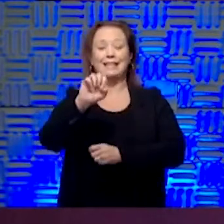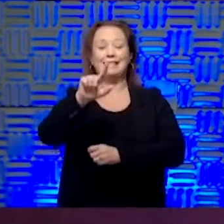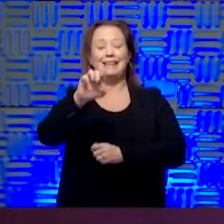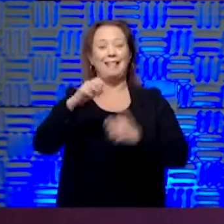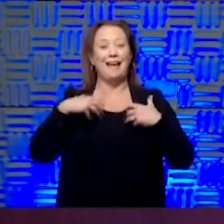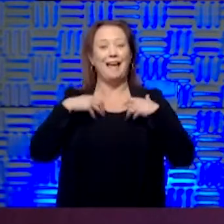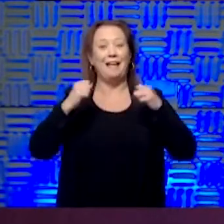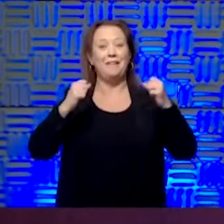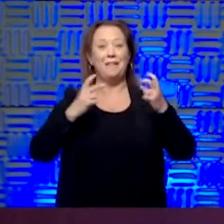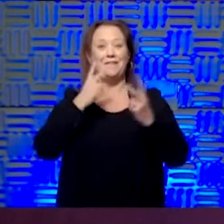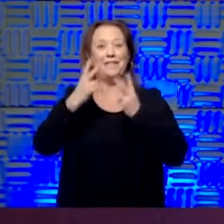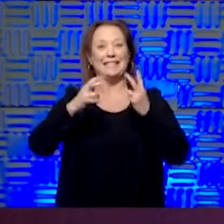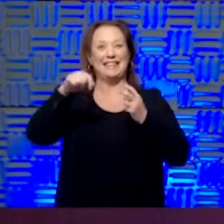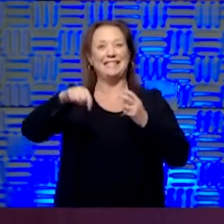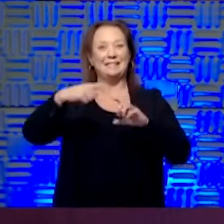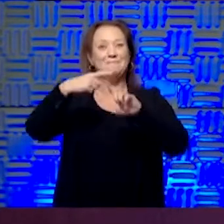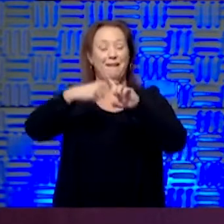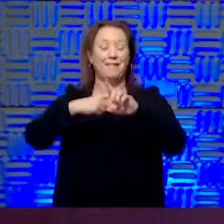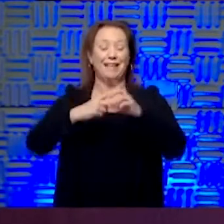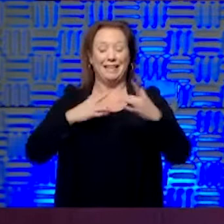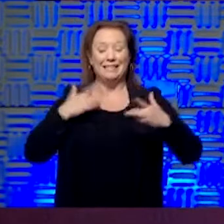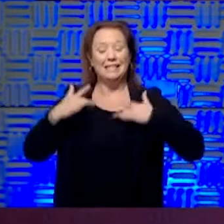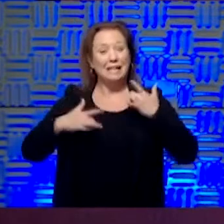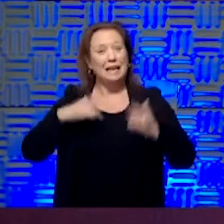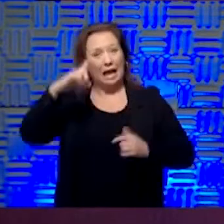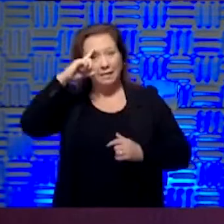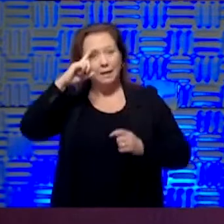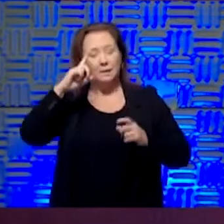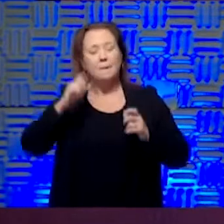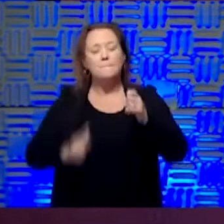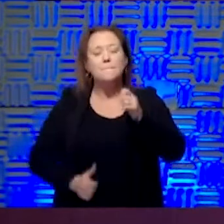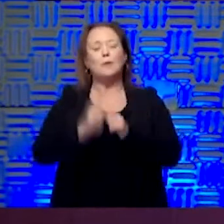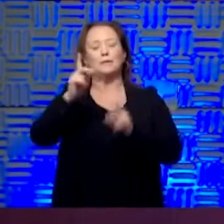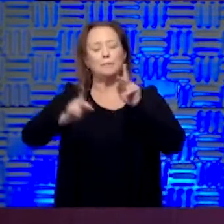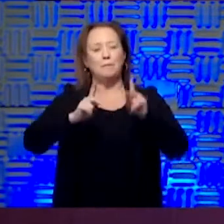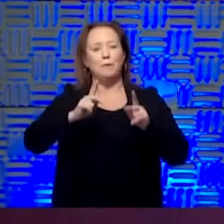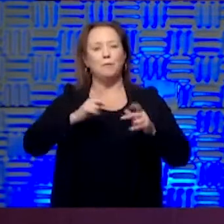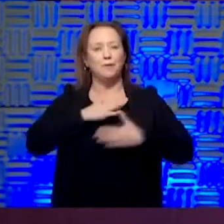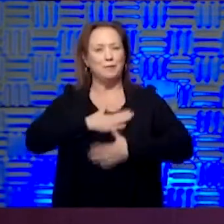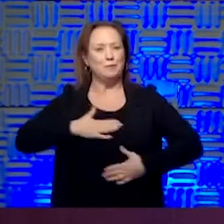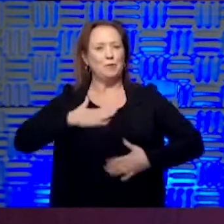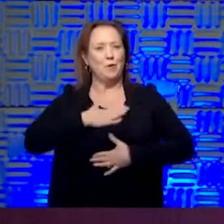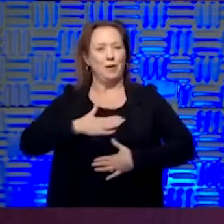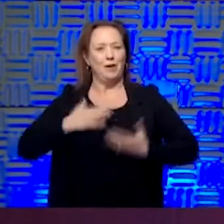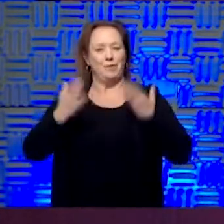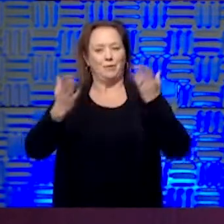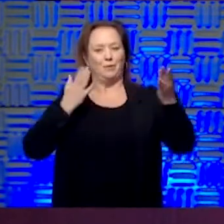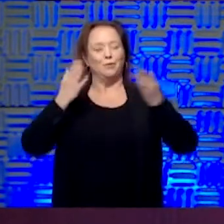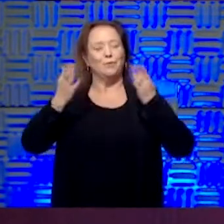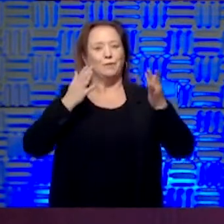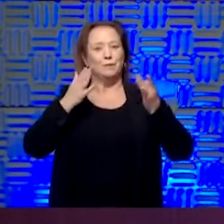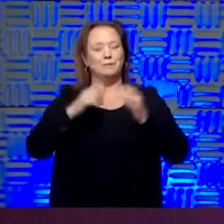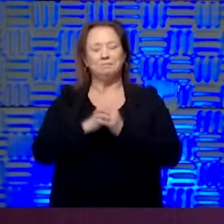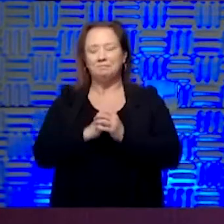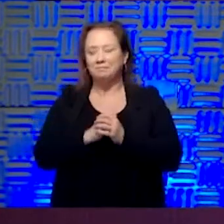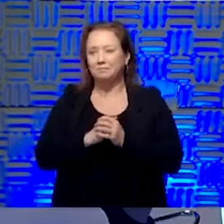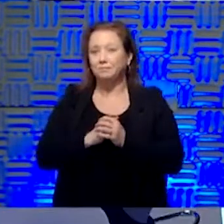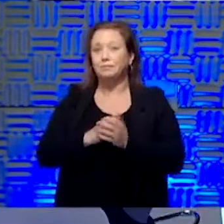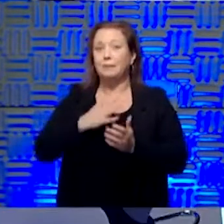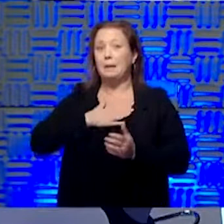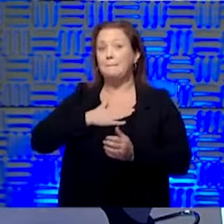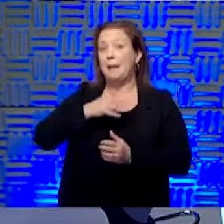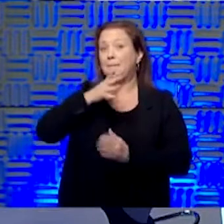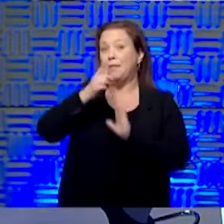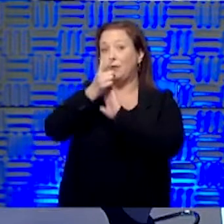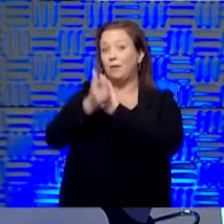he's pretty excited about it. And I think most people will be really encouraged by what they receive from a service standpoint as a result. Yeah, my 87-year